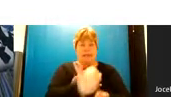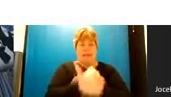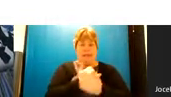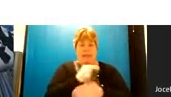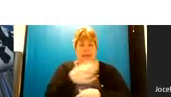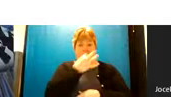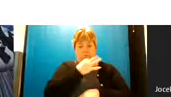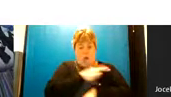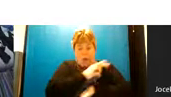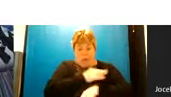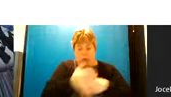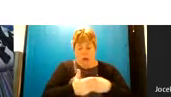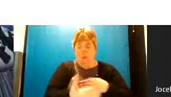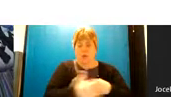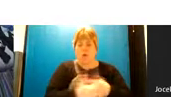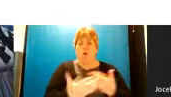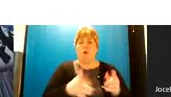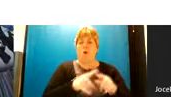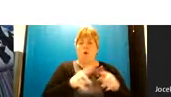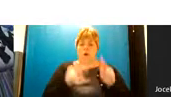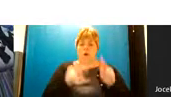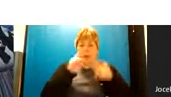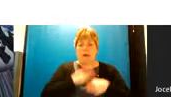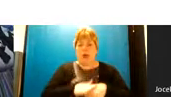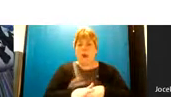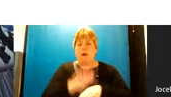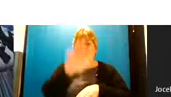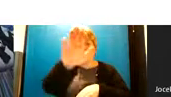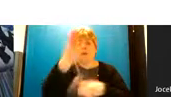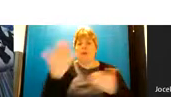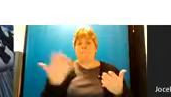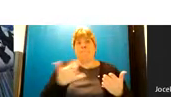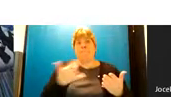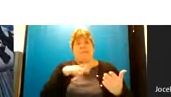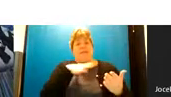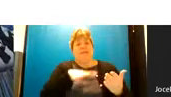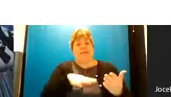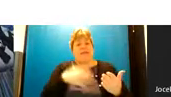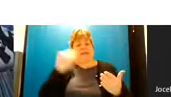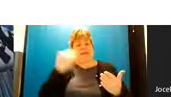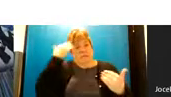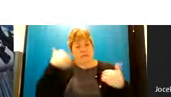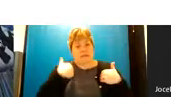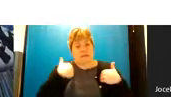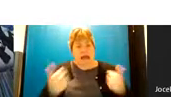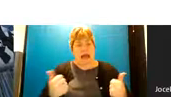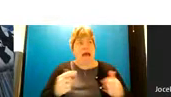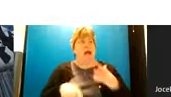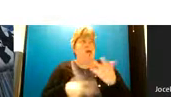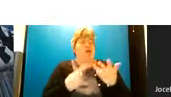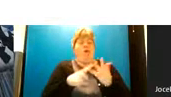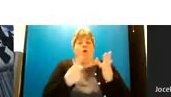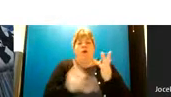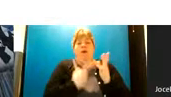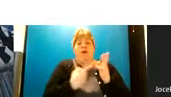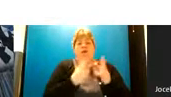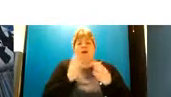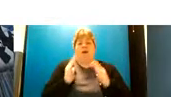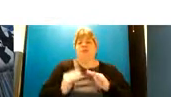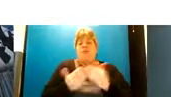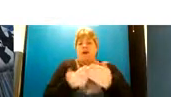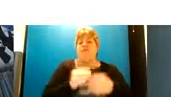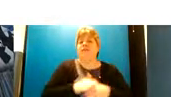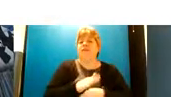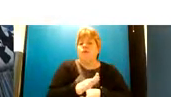few hours and also looking longer term so whether they might need mental health or other related services in the future it'll be about